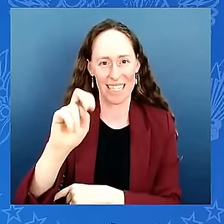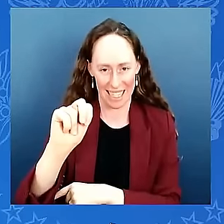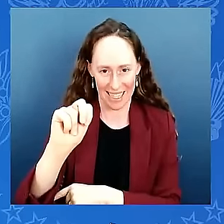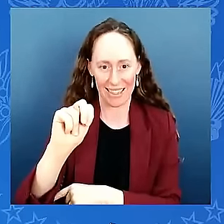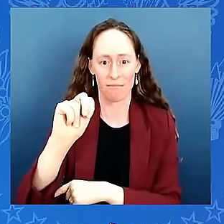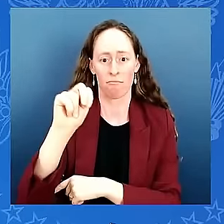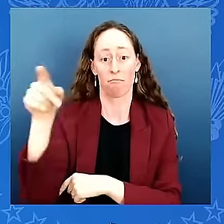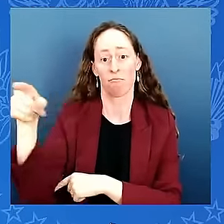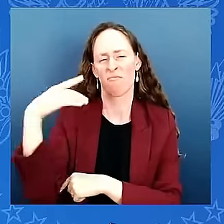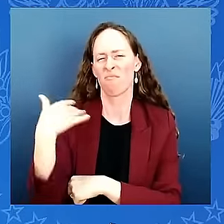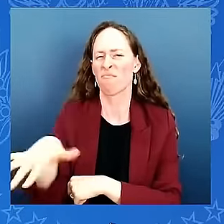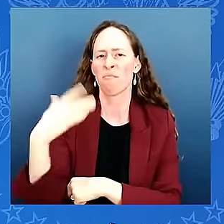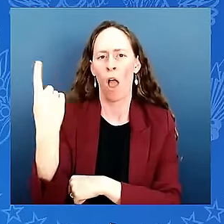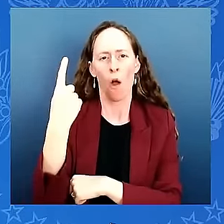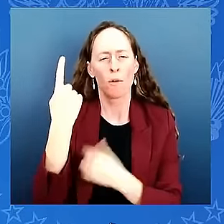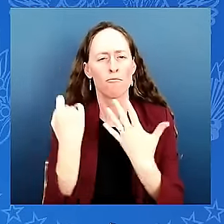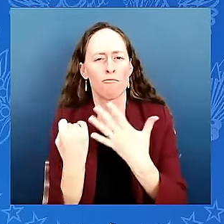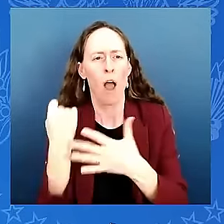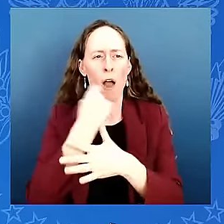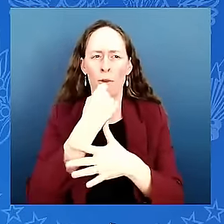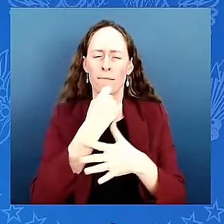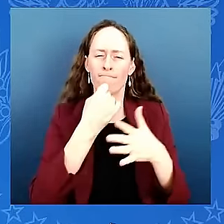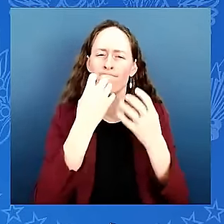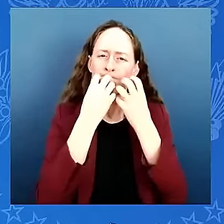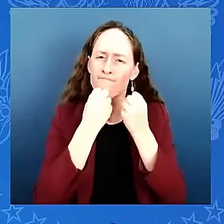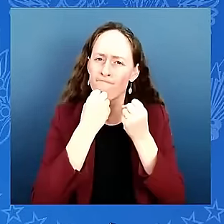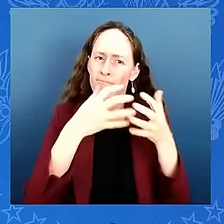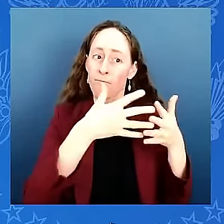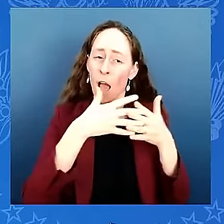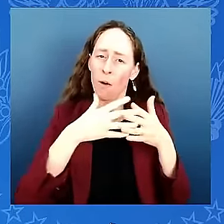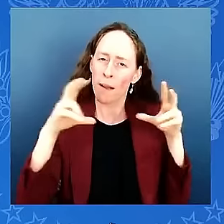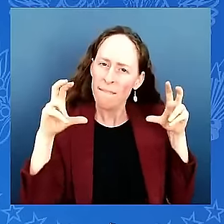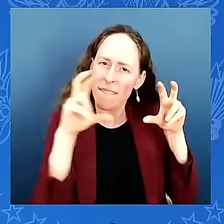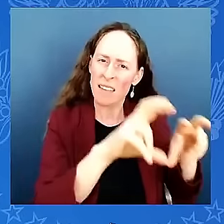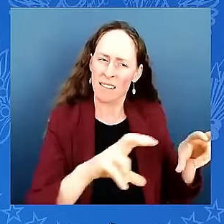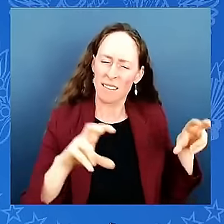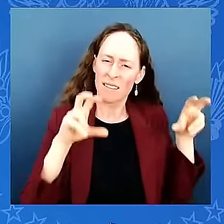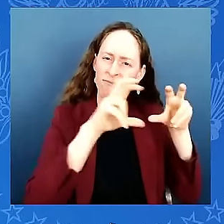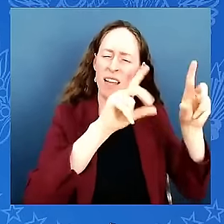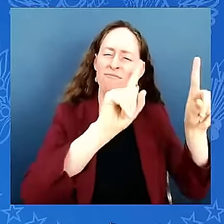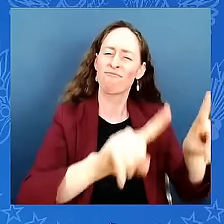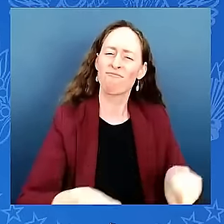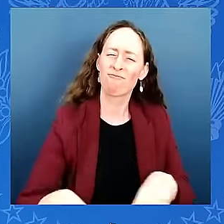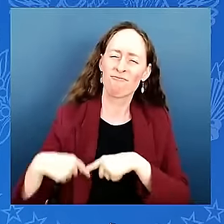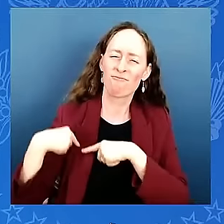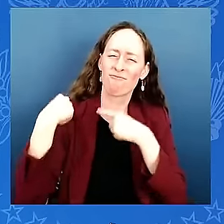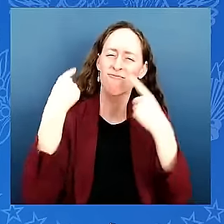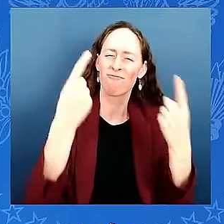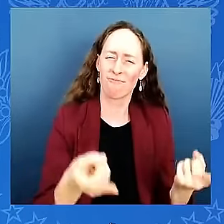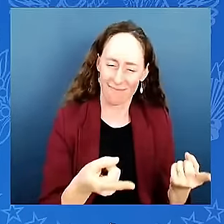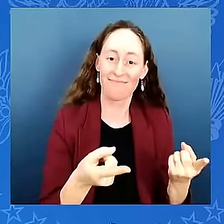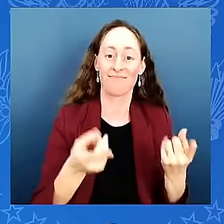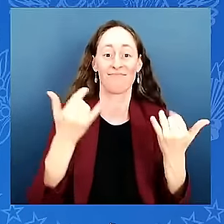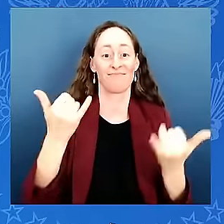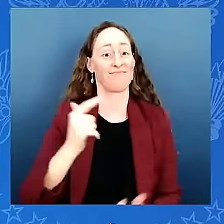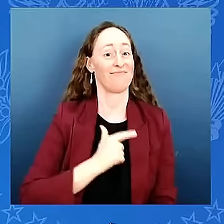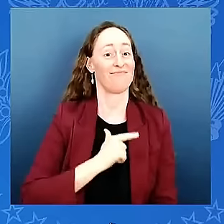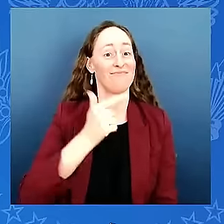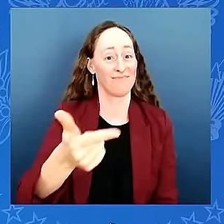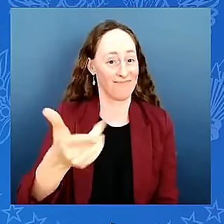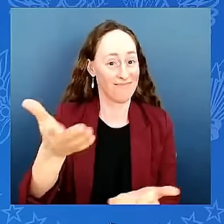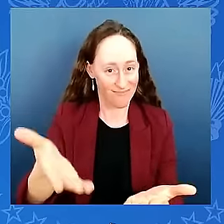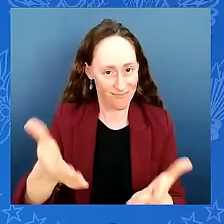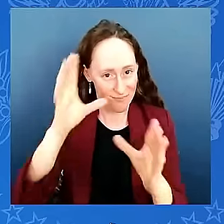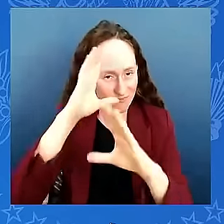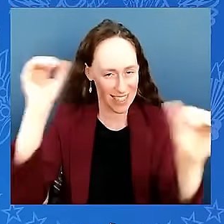one uh so with that i'd like to turn it over to our president joe biden well thank you mayor for that introduction and a special